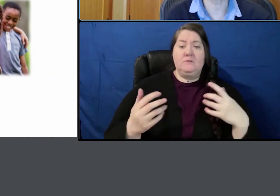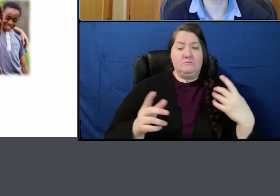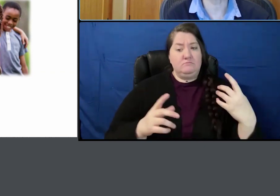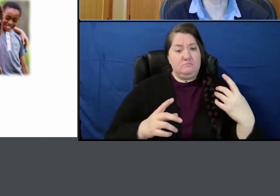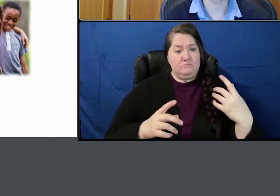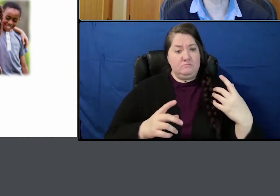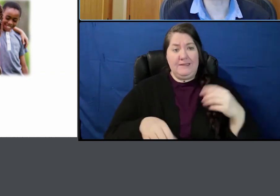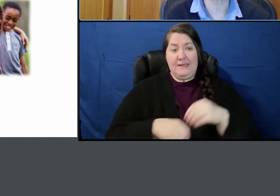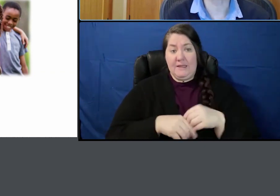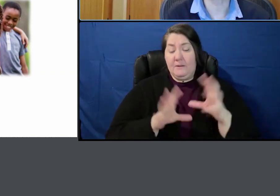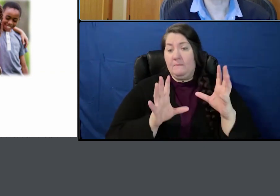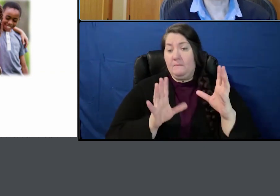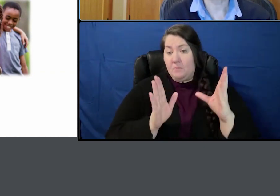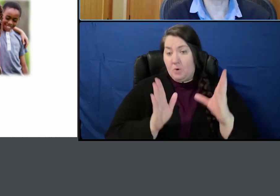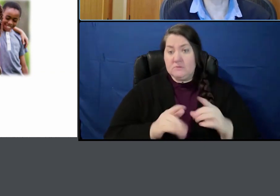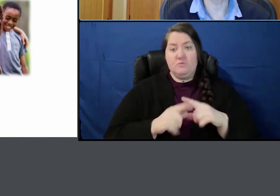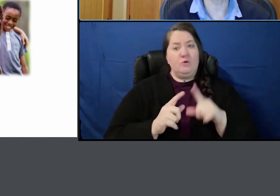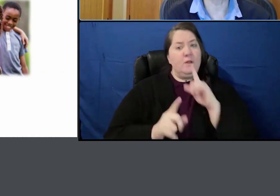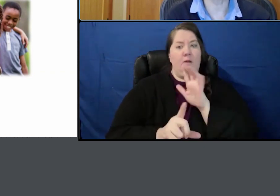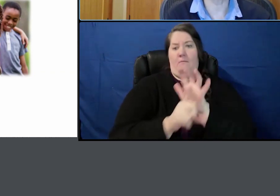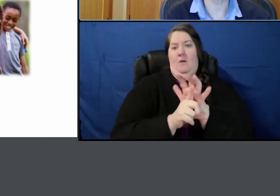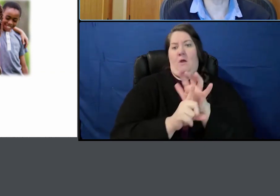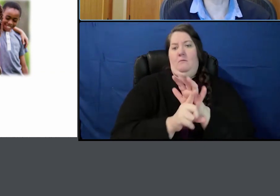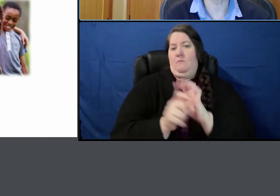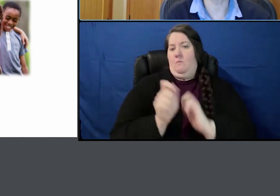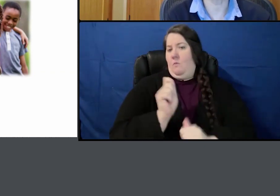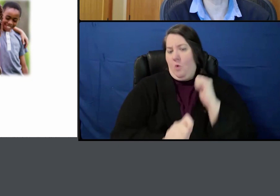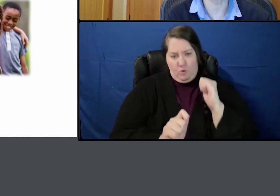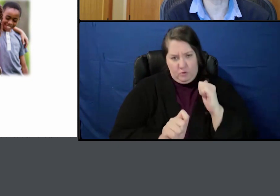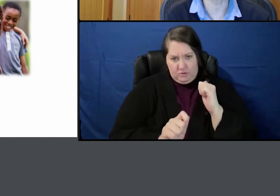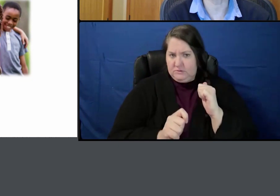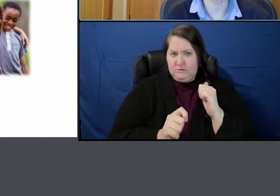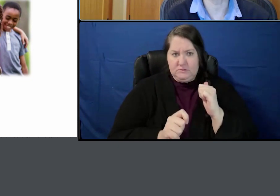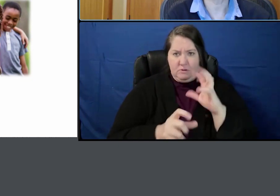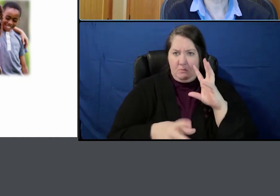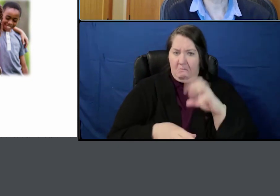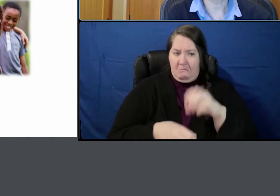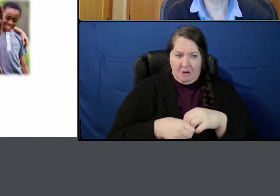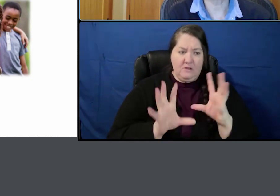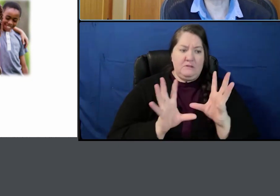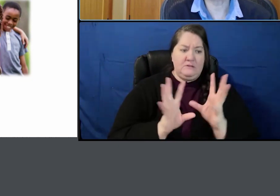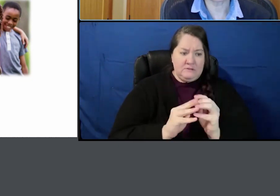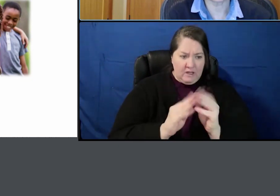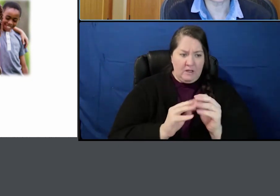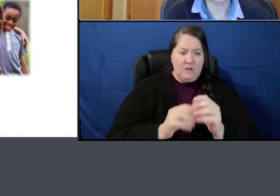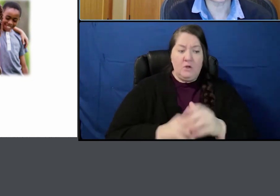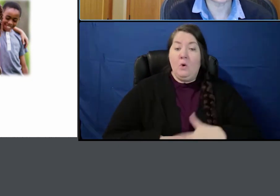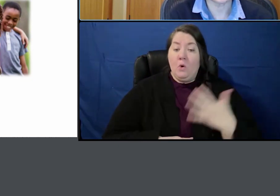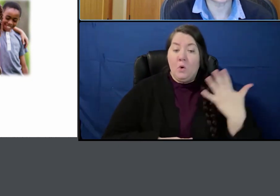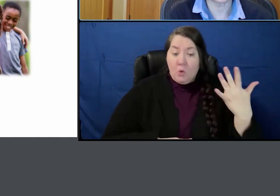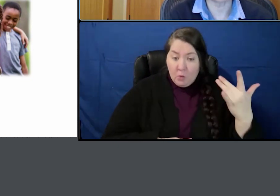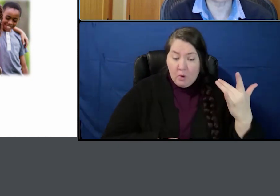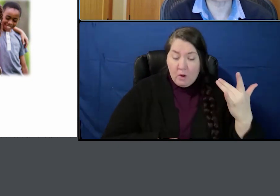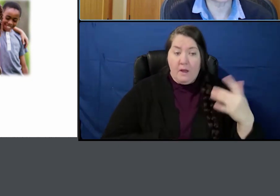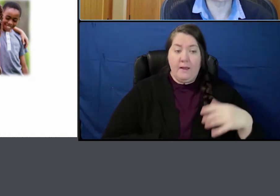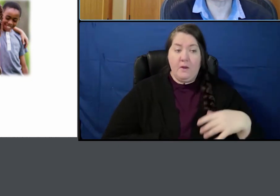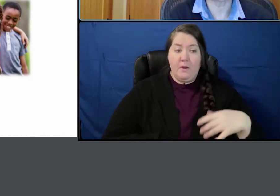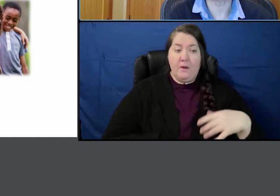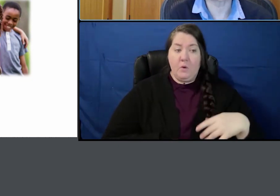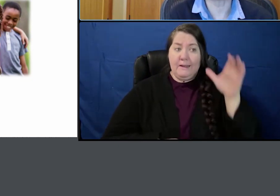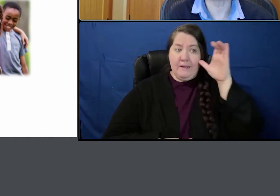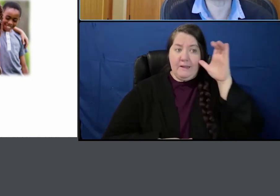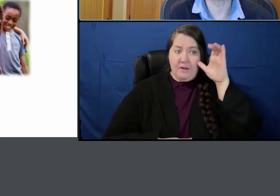sessions have been some of the most popular parts of the session because we really actually get to hear